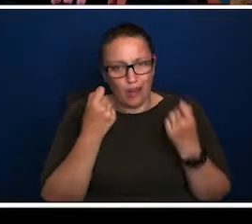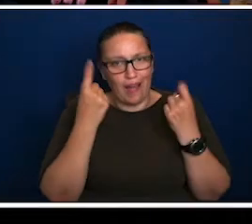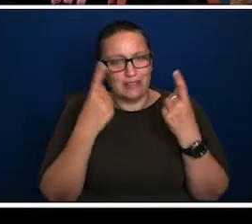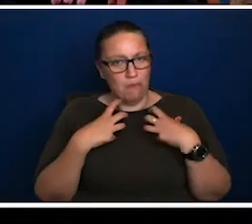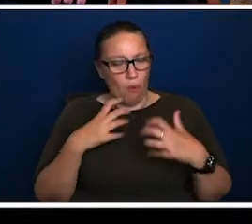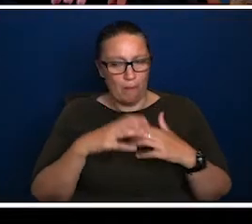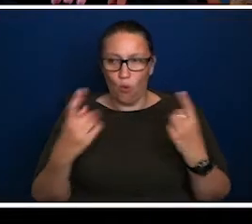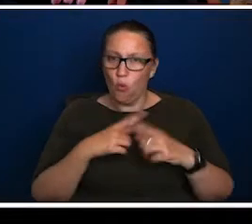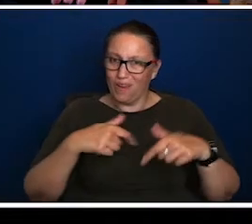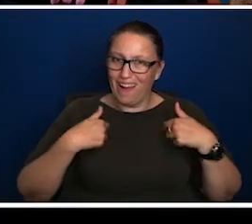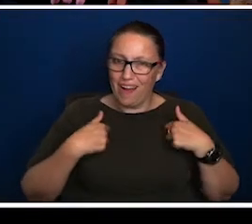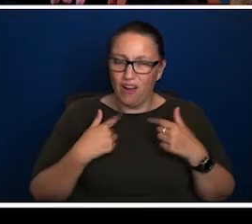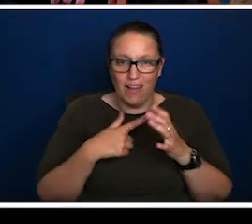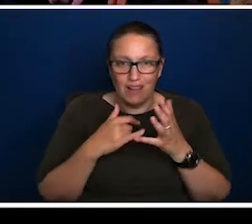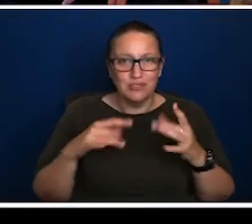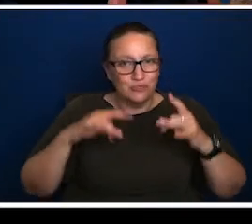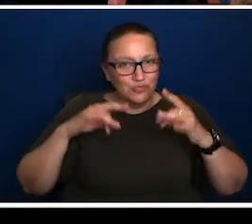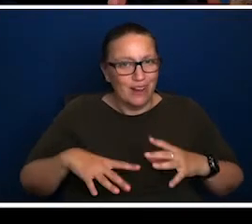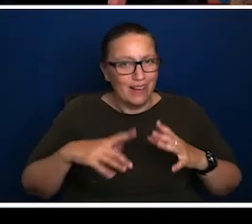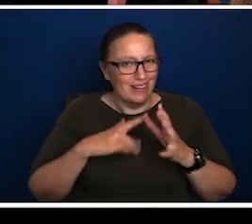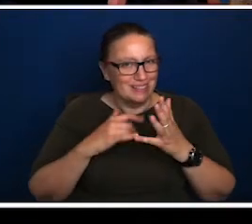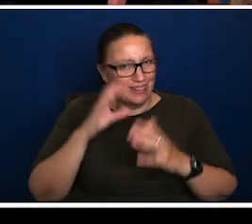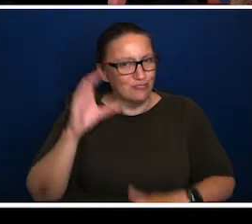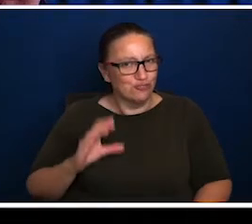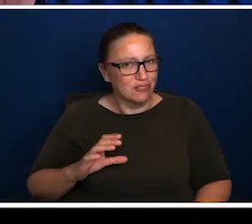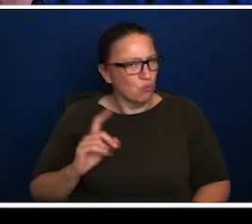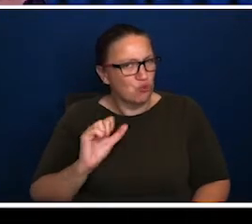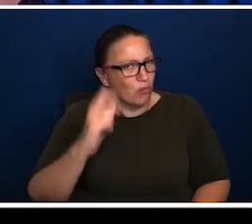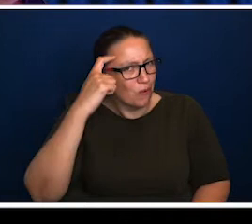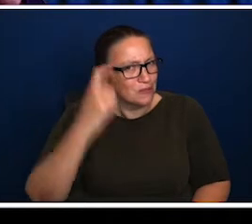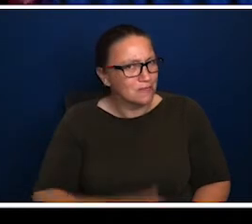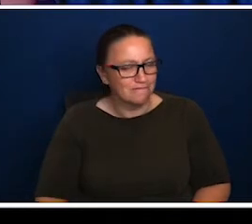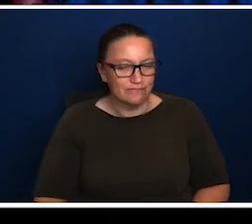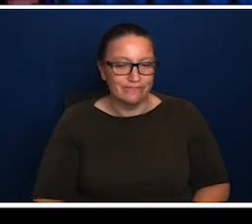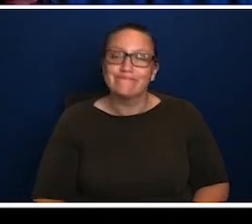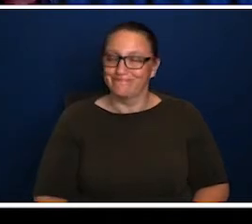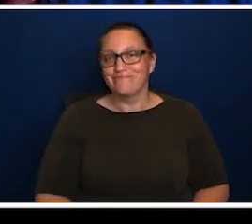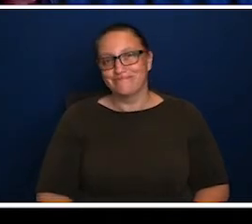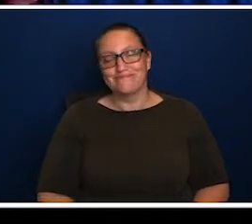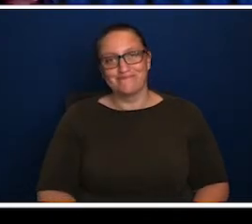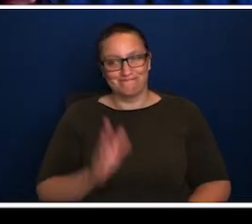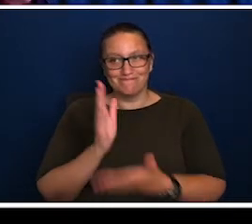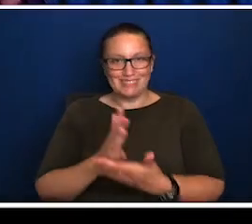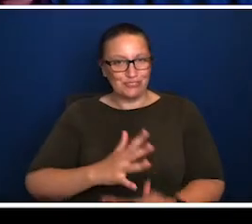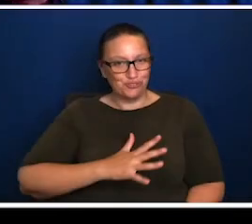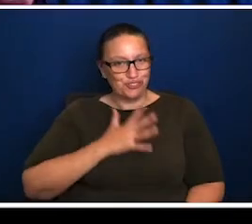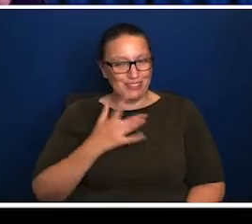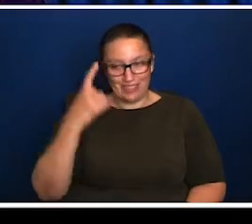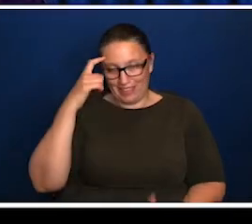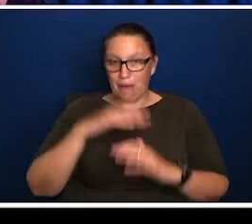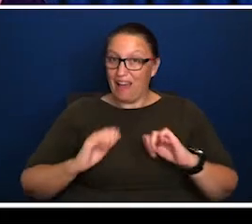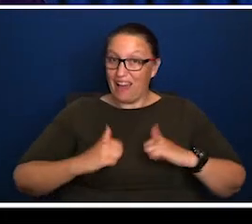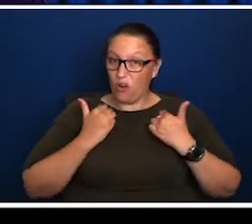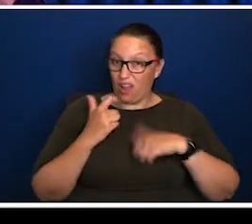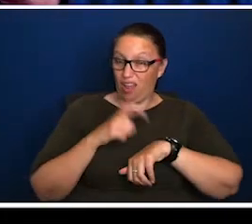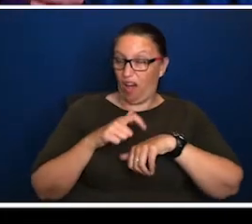thoughts on that? Yeah, absolutely. Absolutely. So this is this is actually a key point. If you think about our lifetimes and one of the reasons why